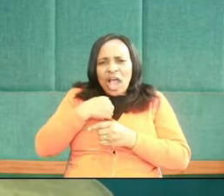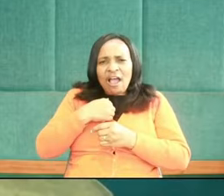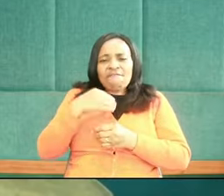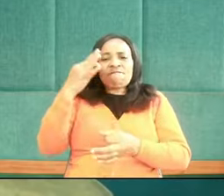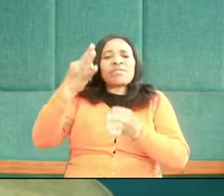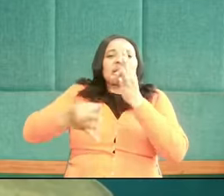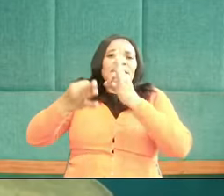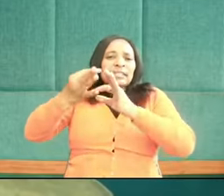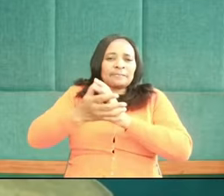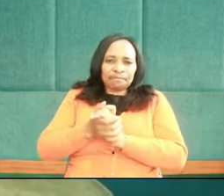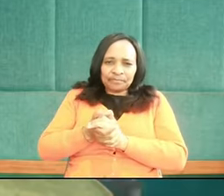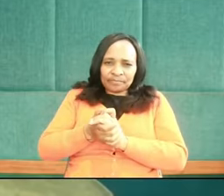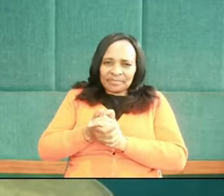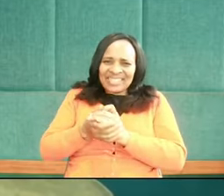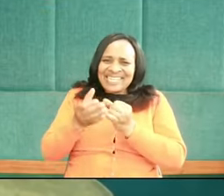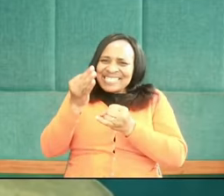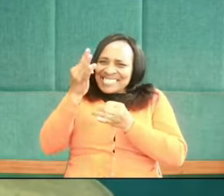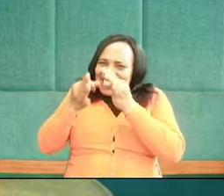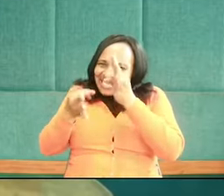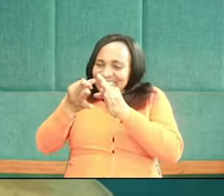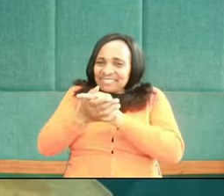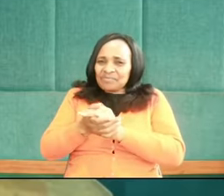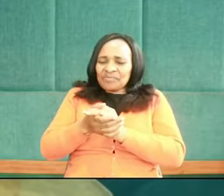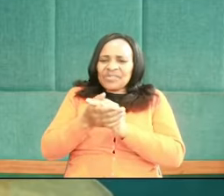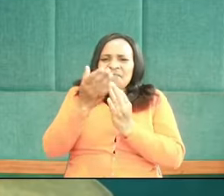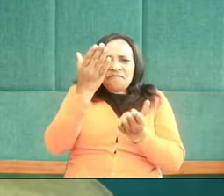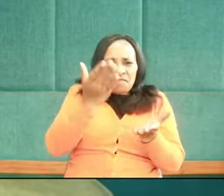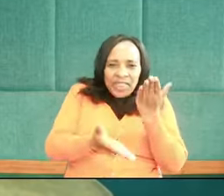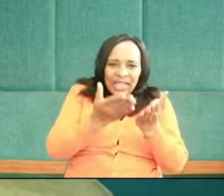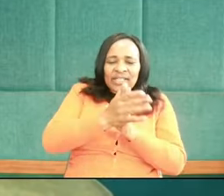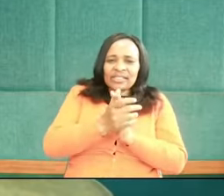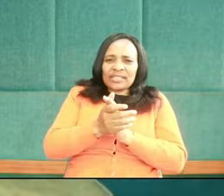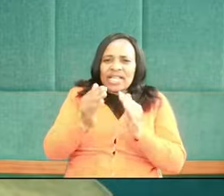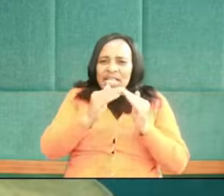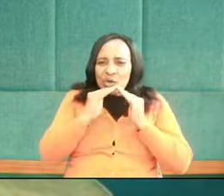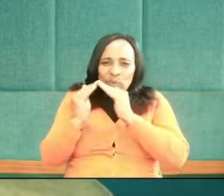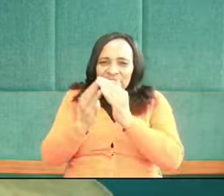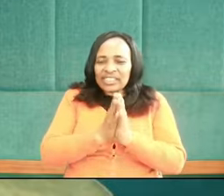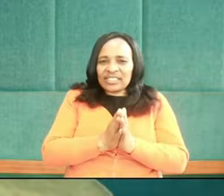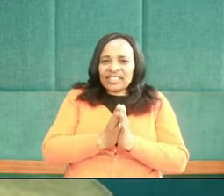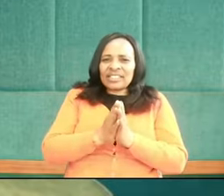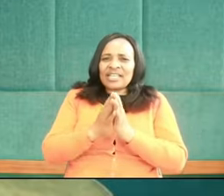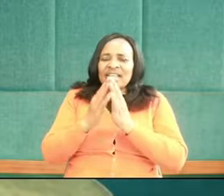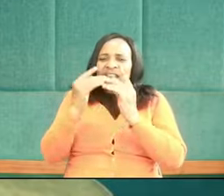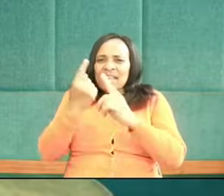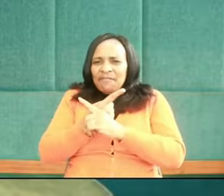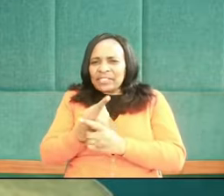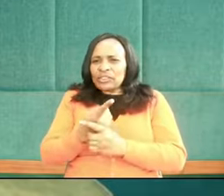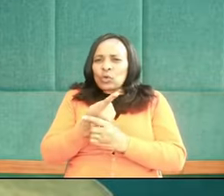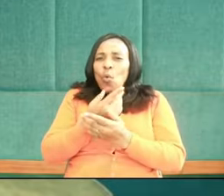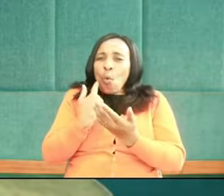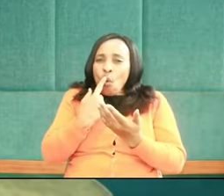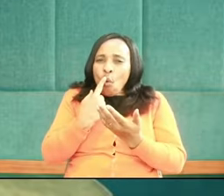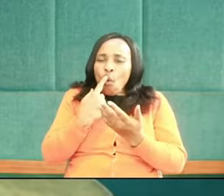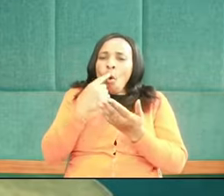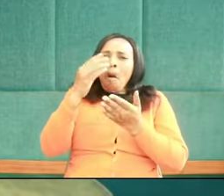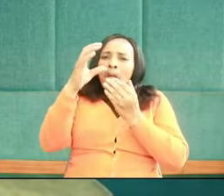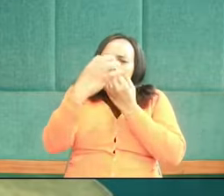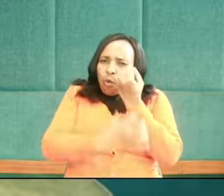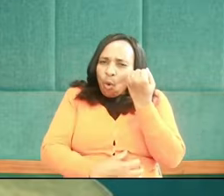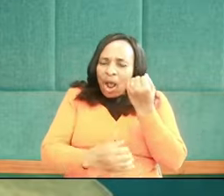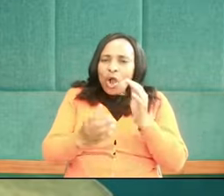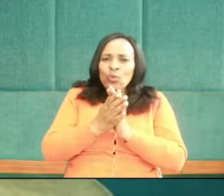He requires justice, fairness, equity, deference to the poor, to the least